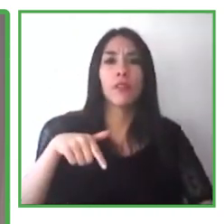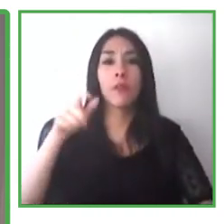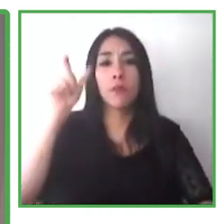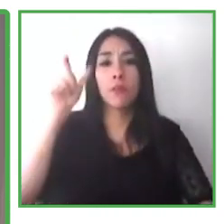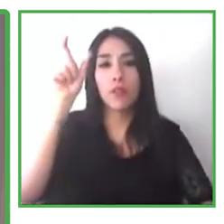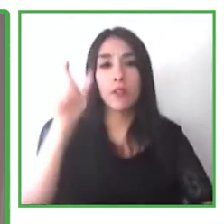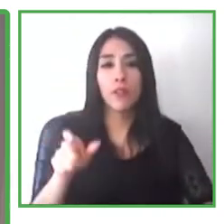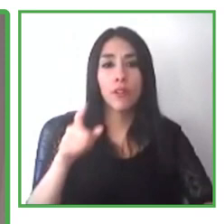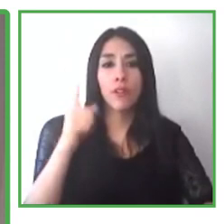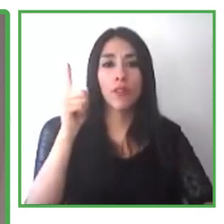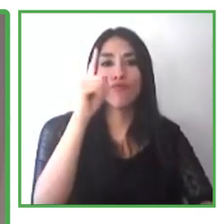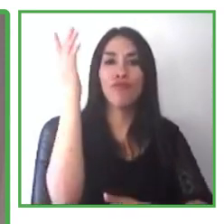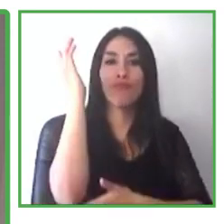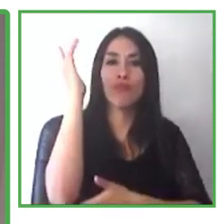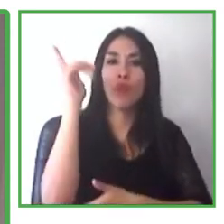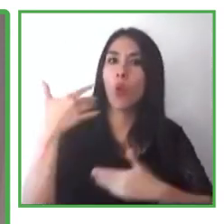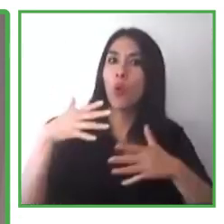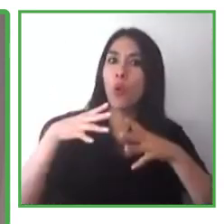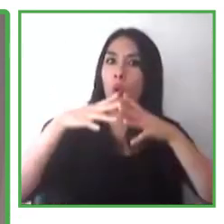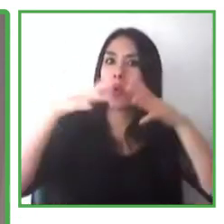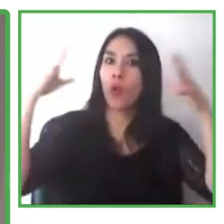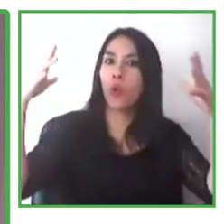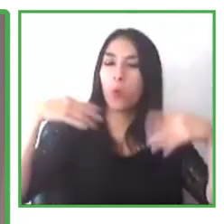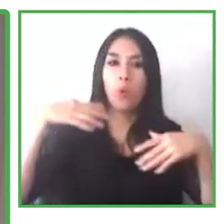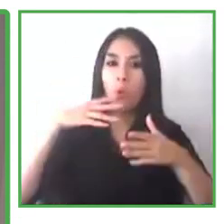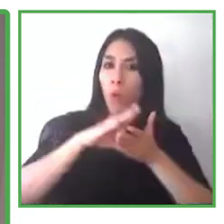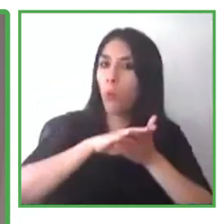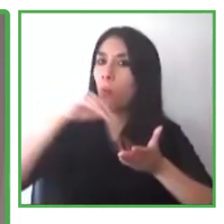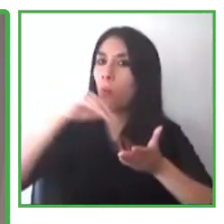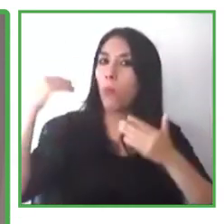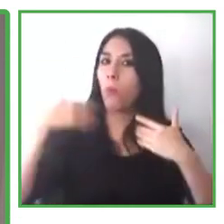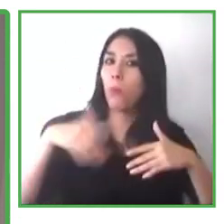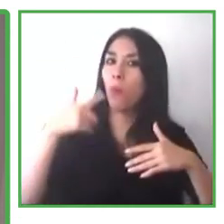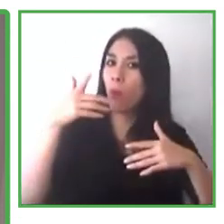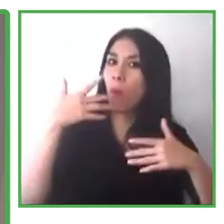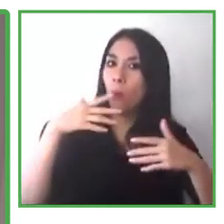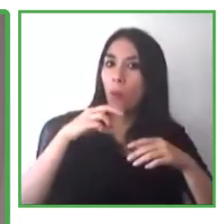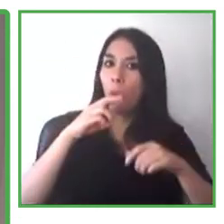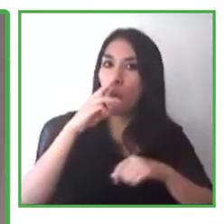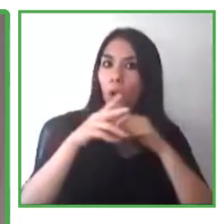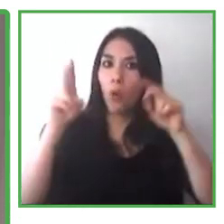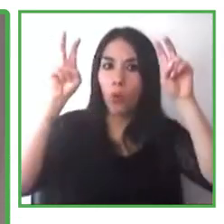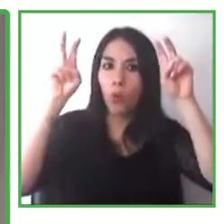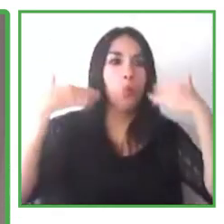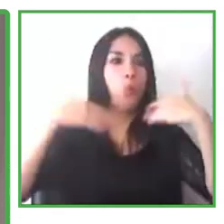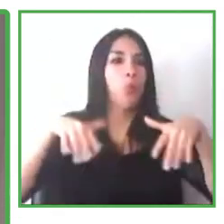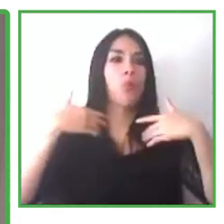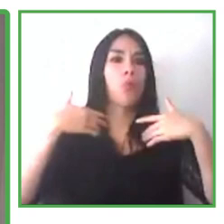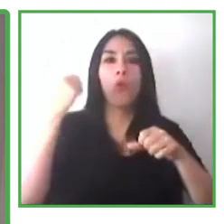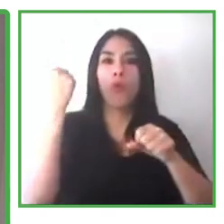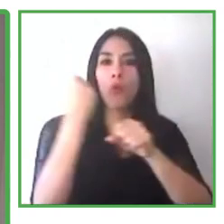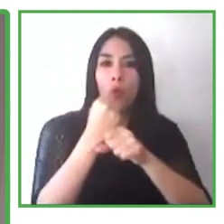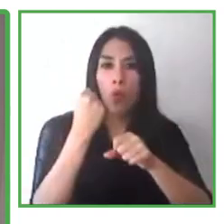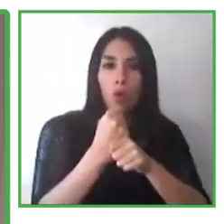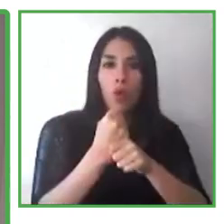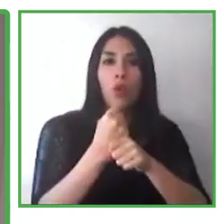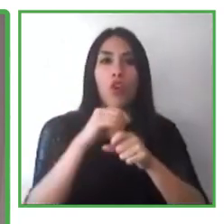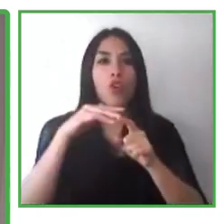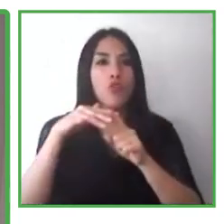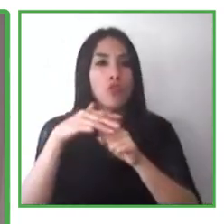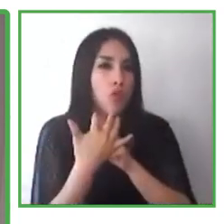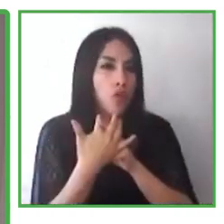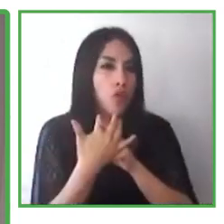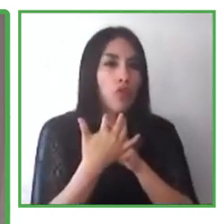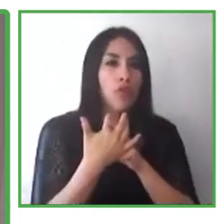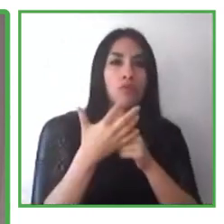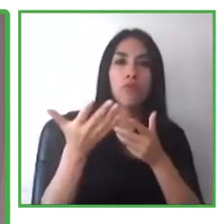disability, employment, inclusion. His name is Dirk. I won't, again, try to pronounce his last name. But